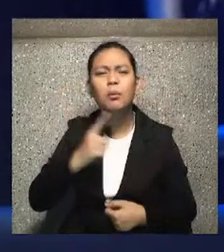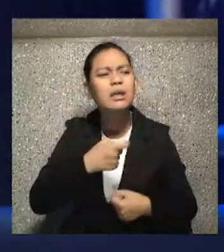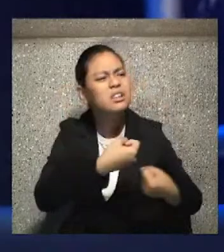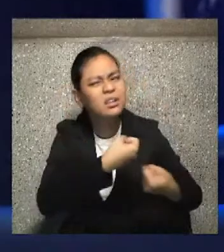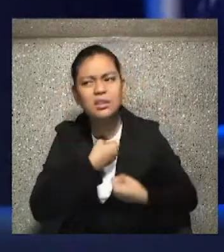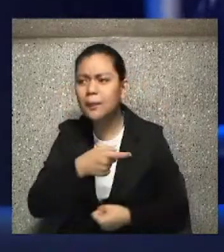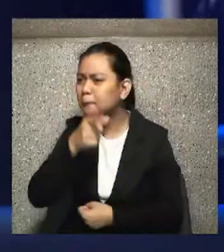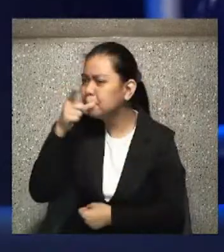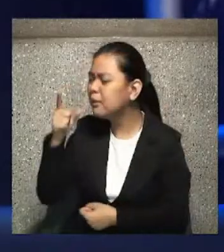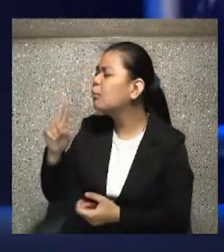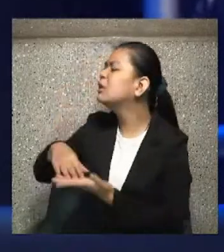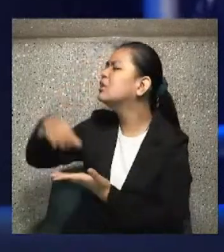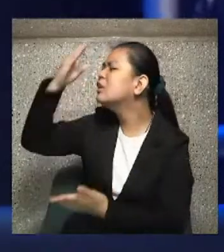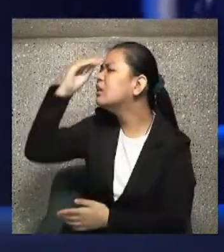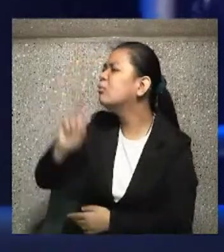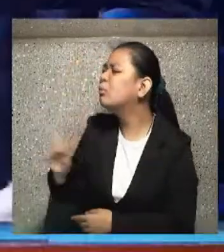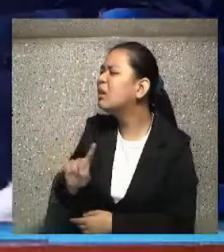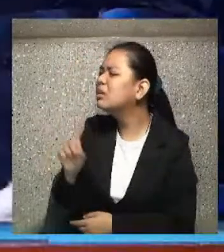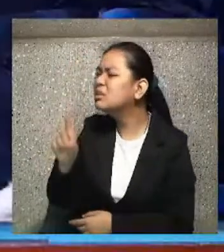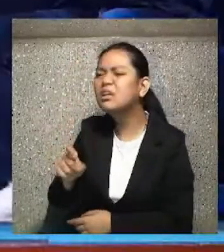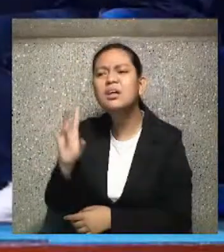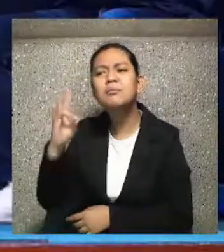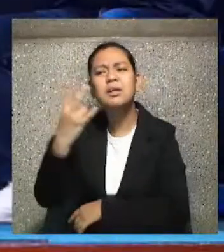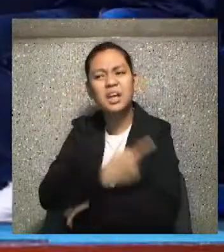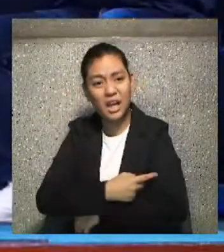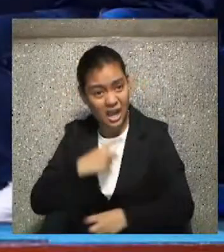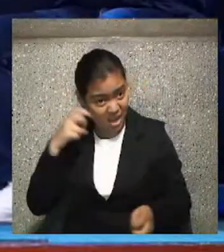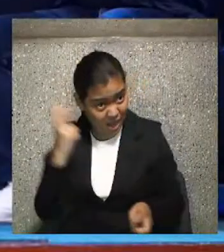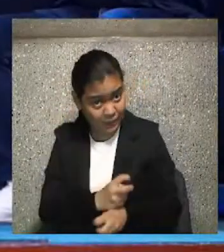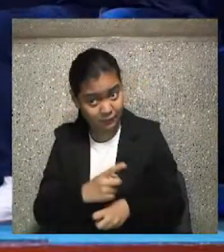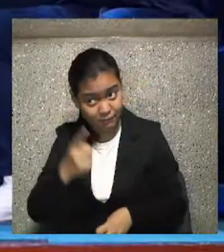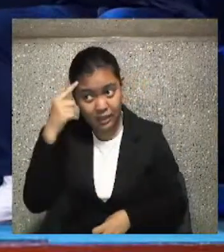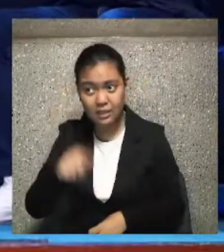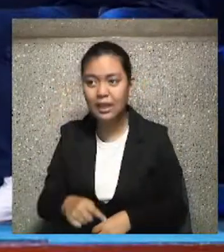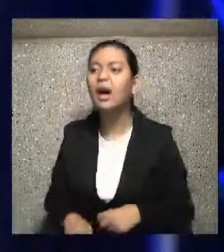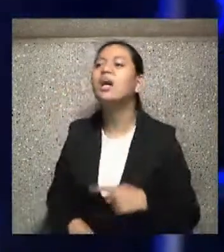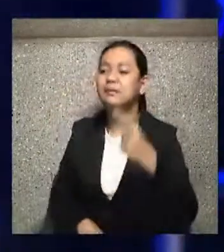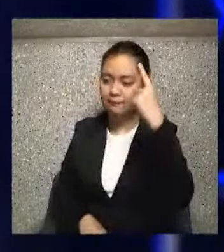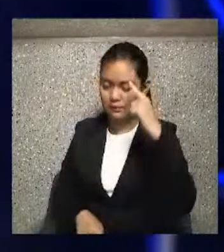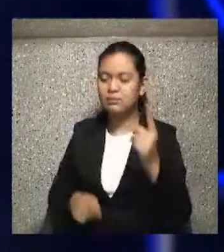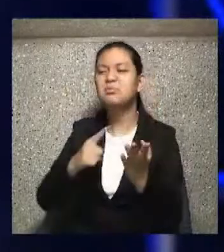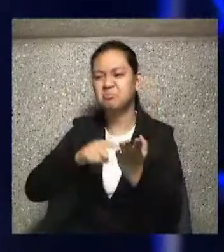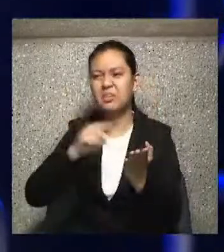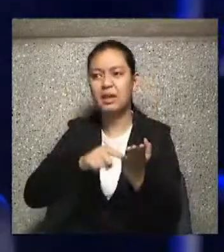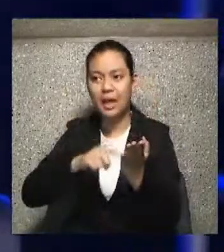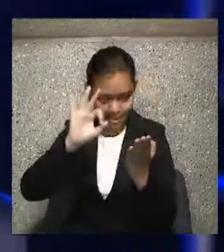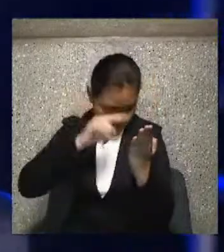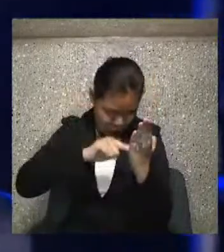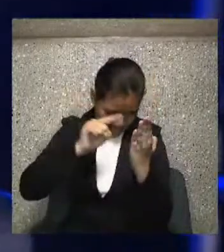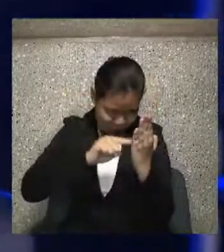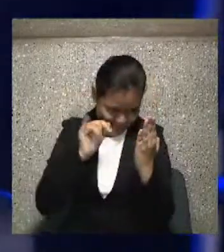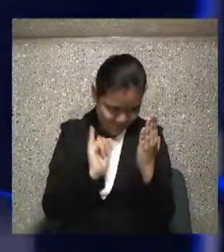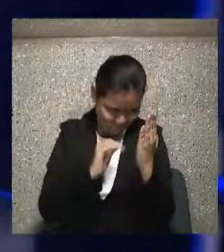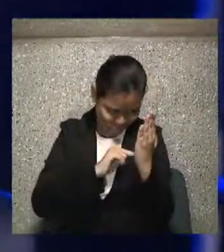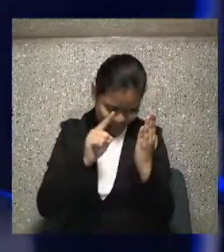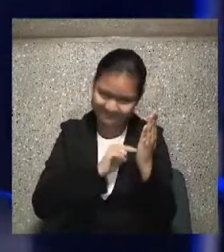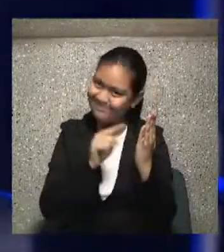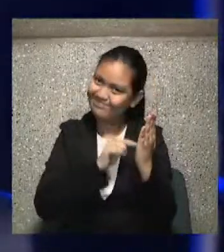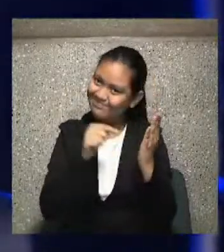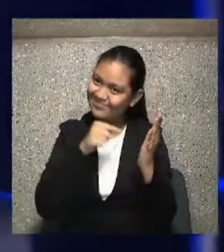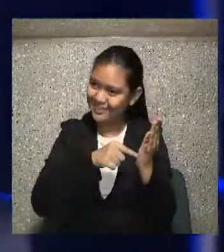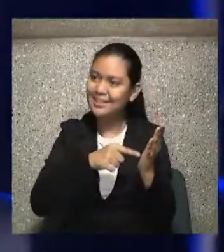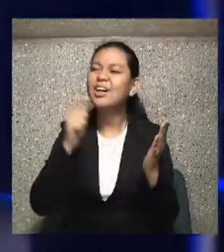sa seven days na yan? What's your hardest one for you? I think social media is the hardest. That's Tuesday, right?